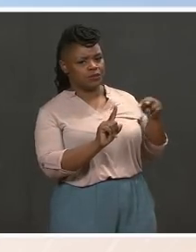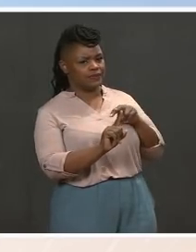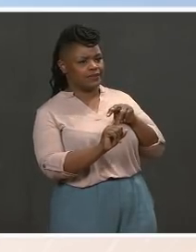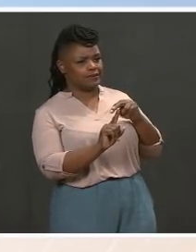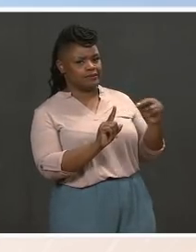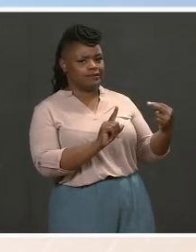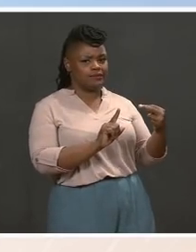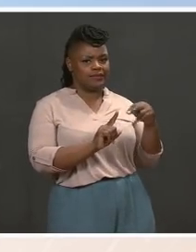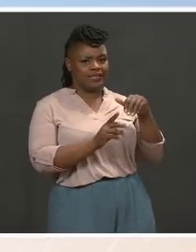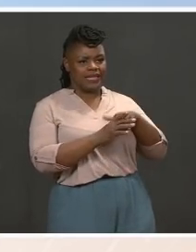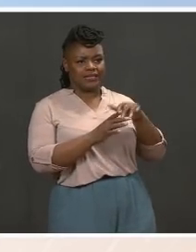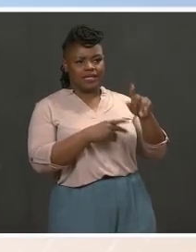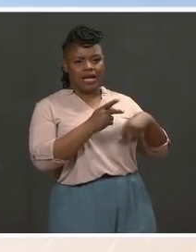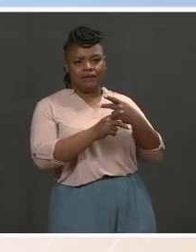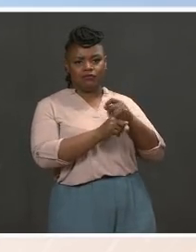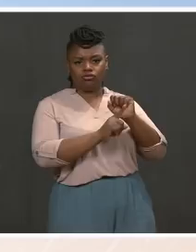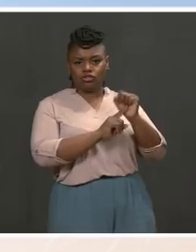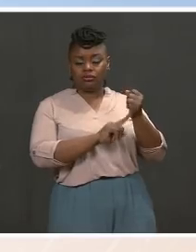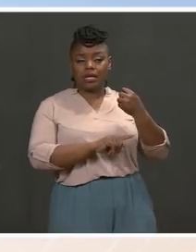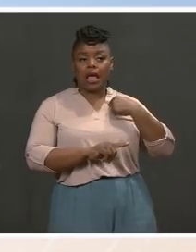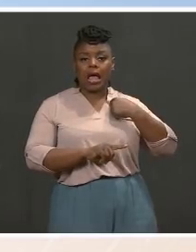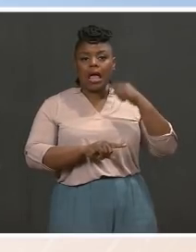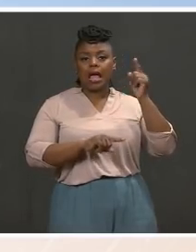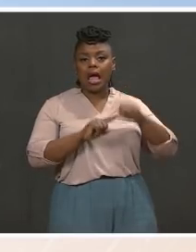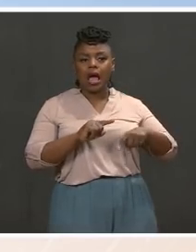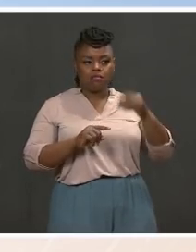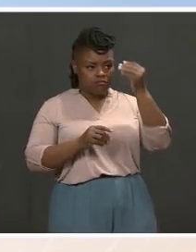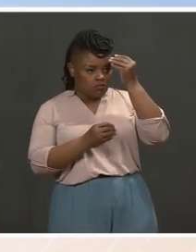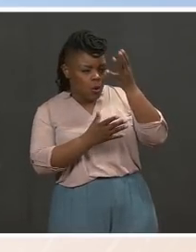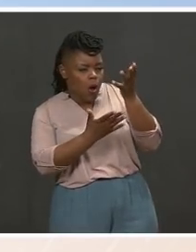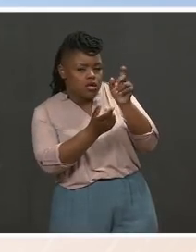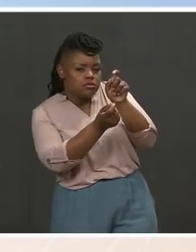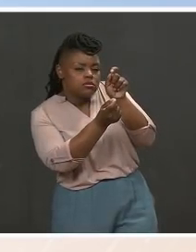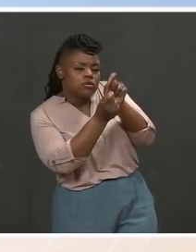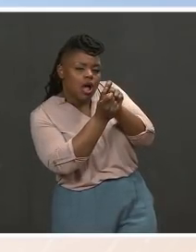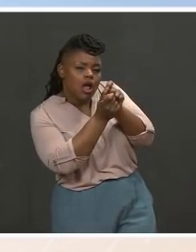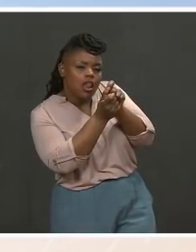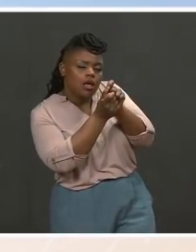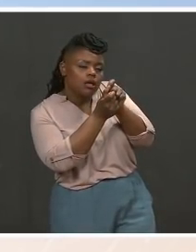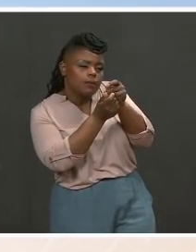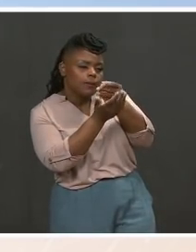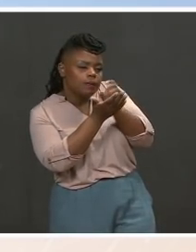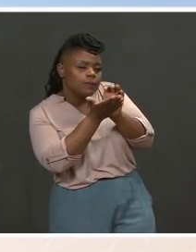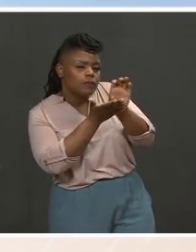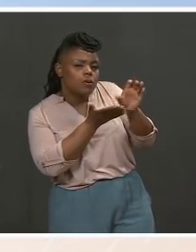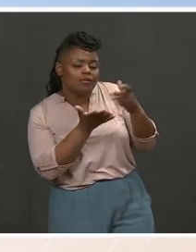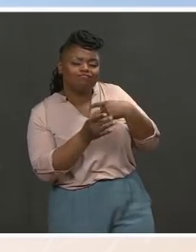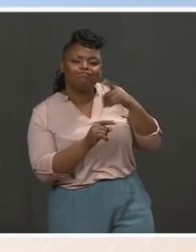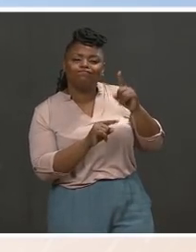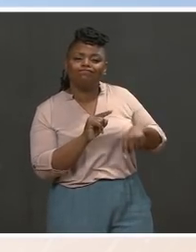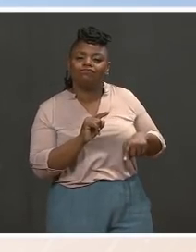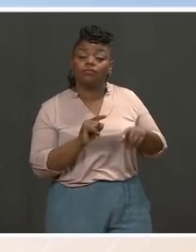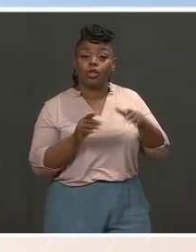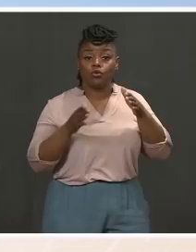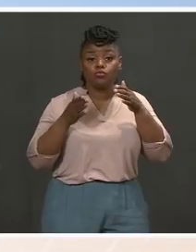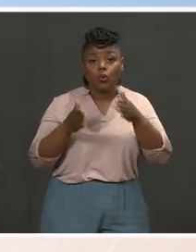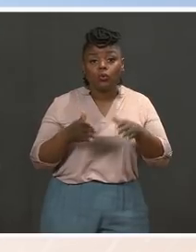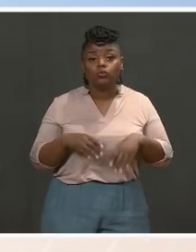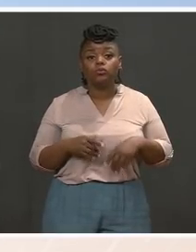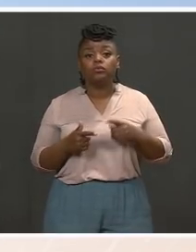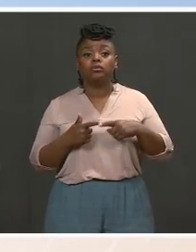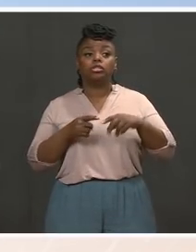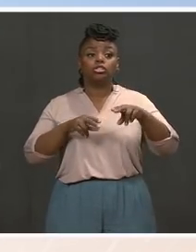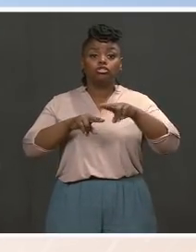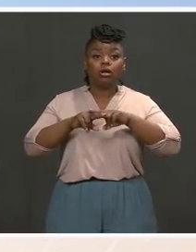this — what will be in the package that he's still discussing. But obviously, roads, rails, and bridges are part of what everybody historically thinks